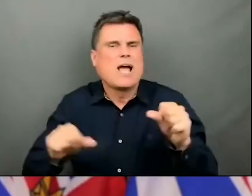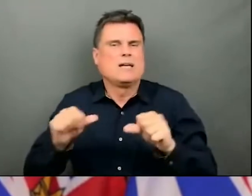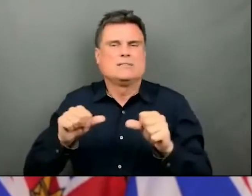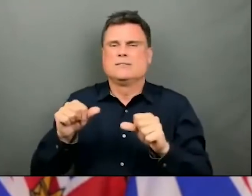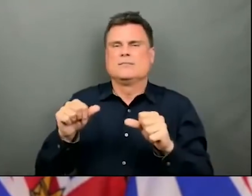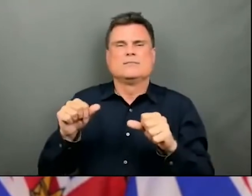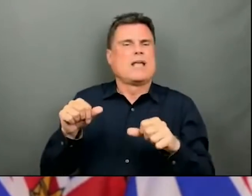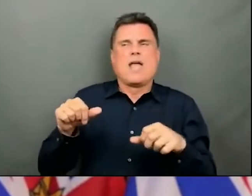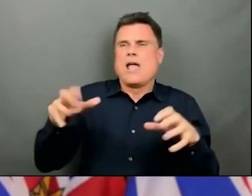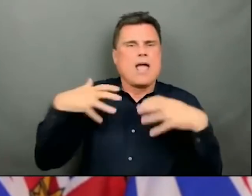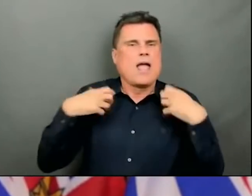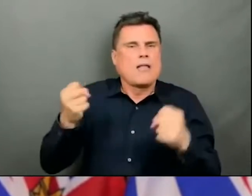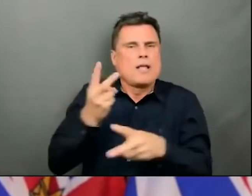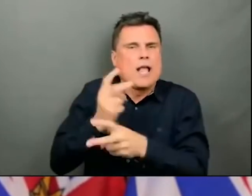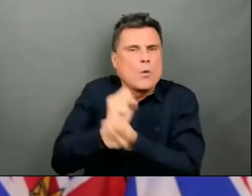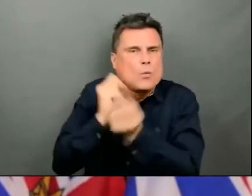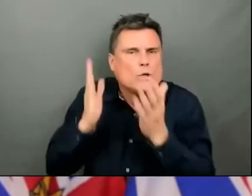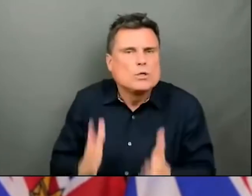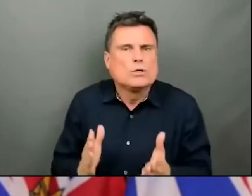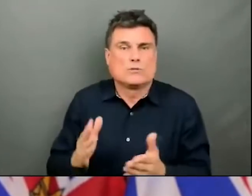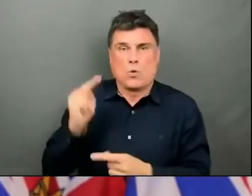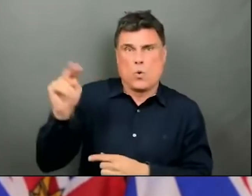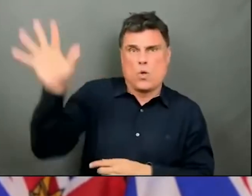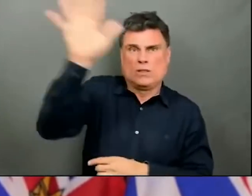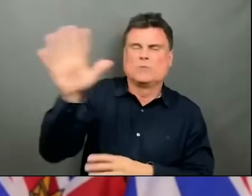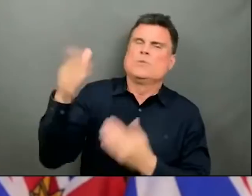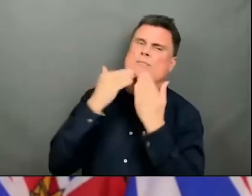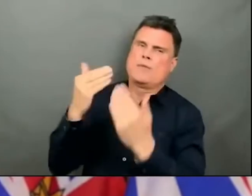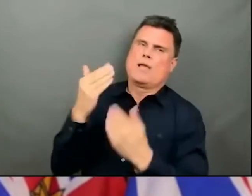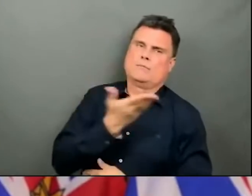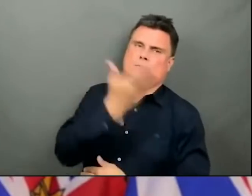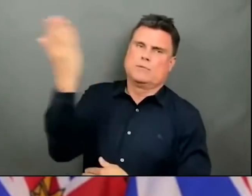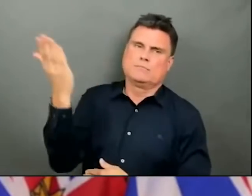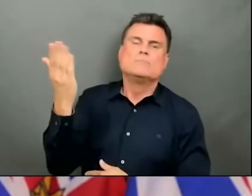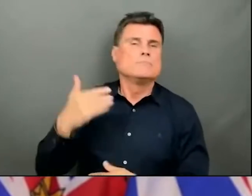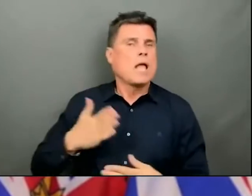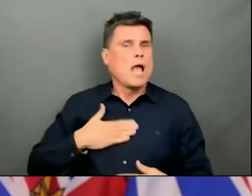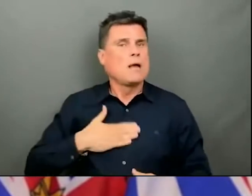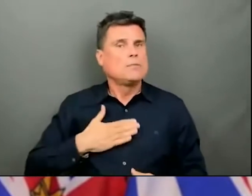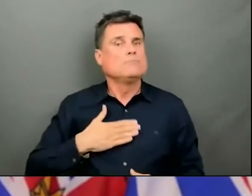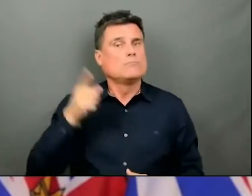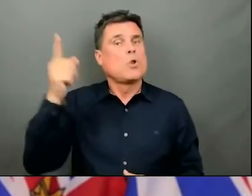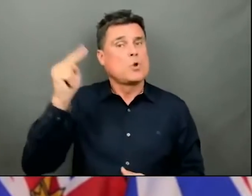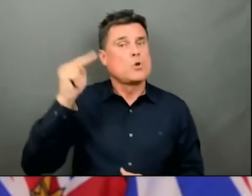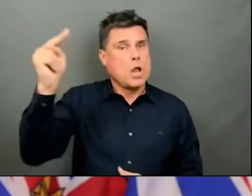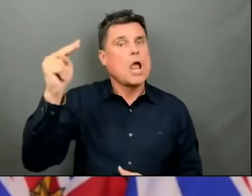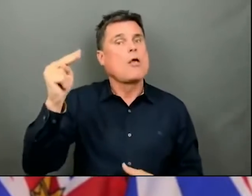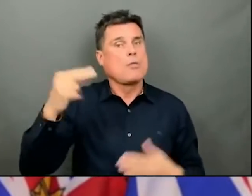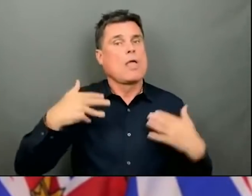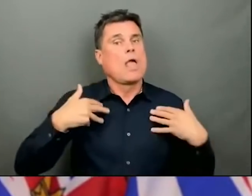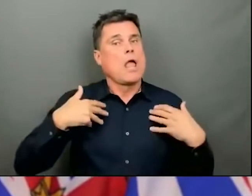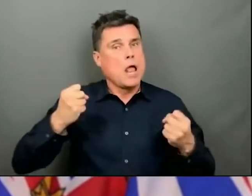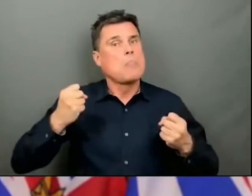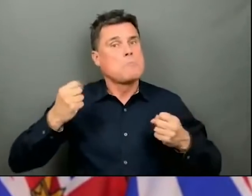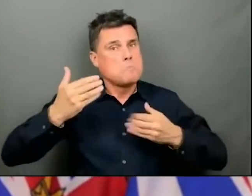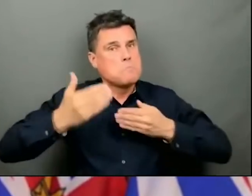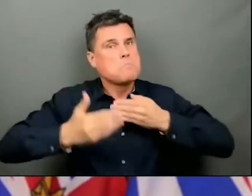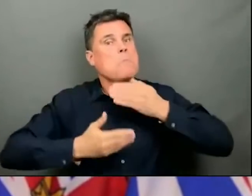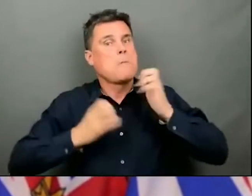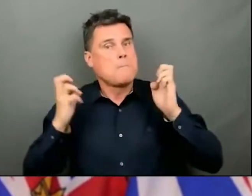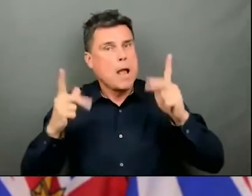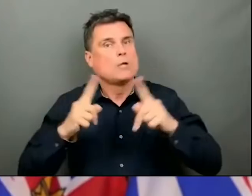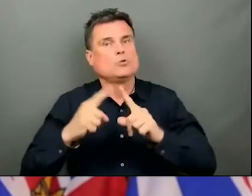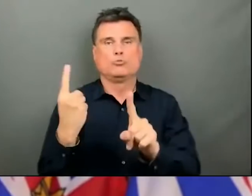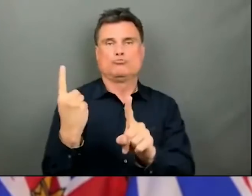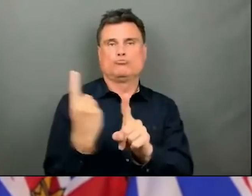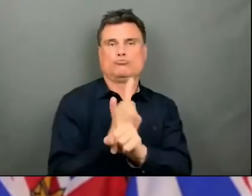Health. And I'm happy to say that Northern Health has been able to slowly resume some non-urgent scheduled surgeries at